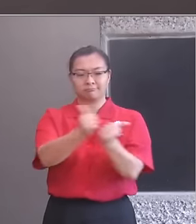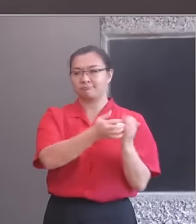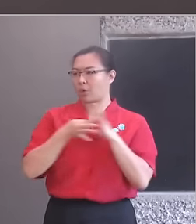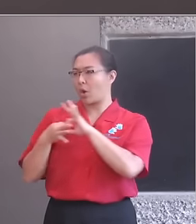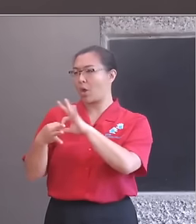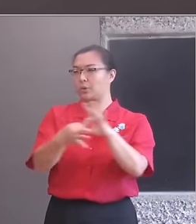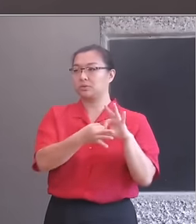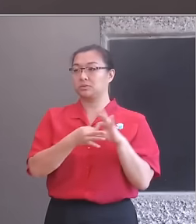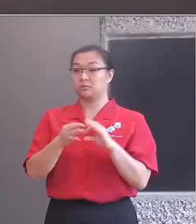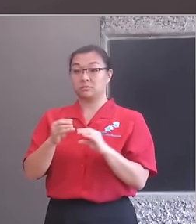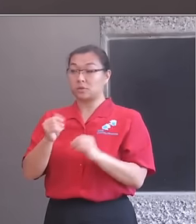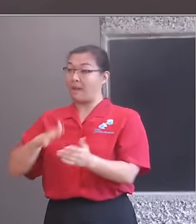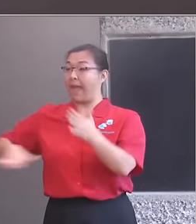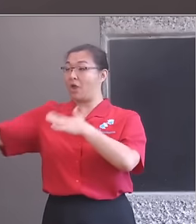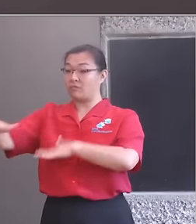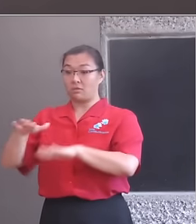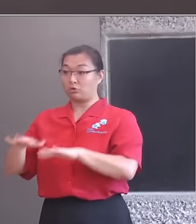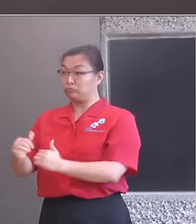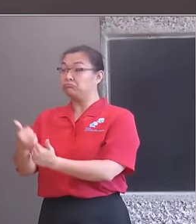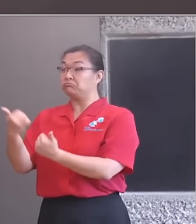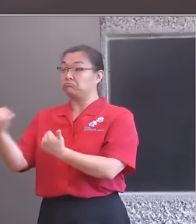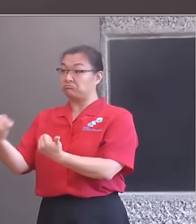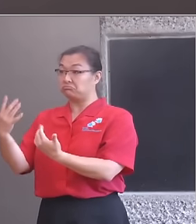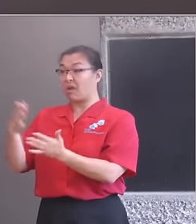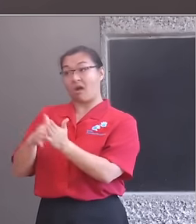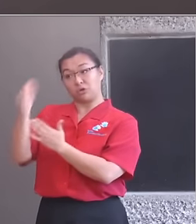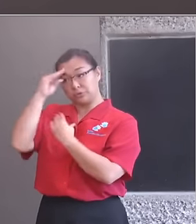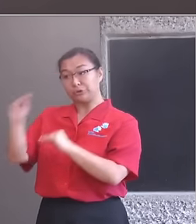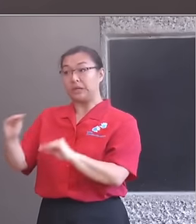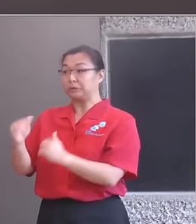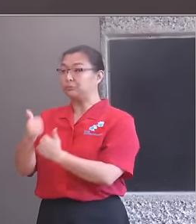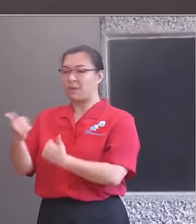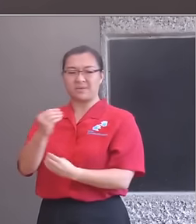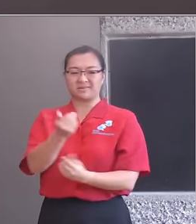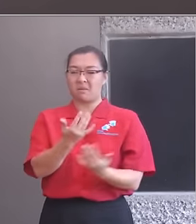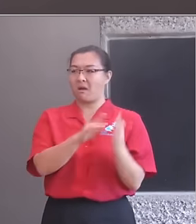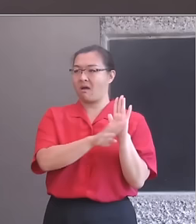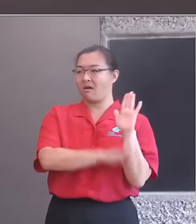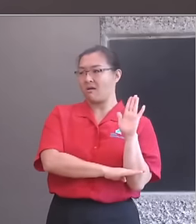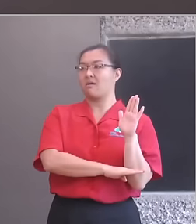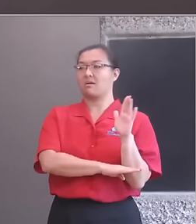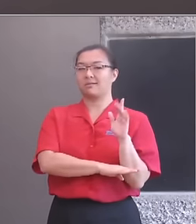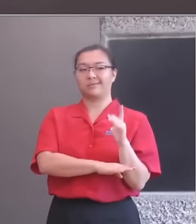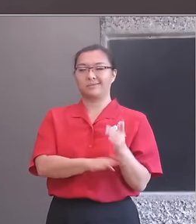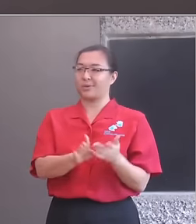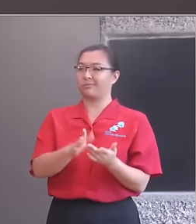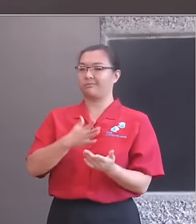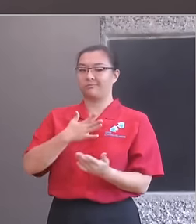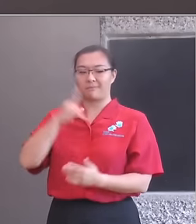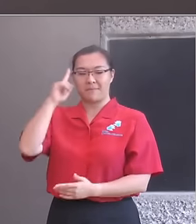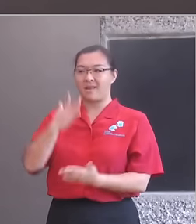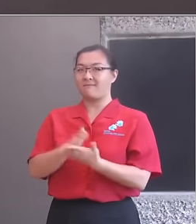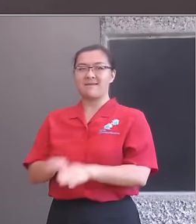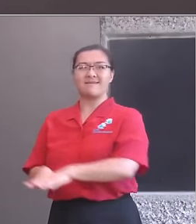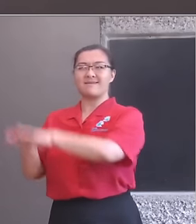provision remains patchy. And while I can reiterate that we need a strong and visible national commitment to cultural